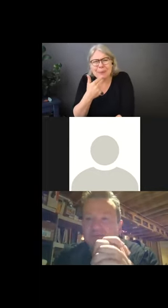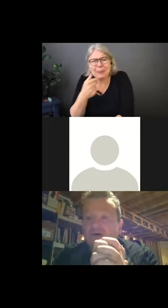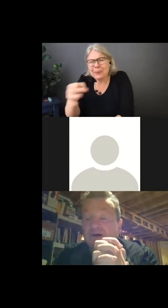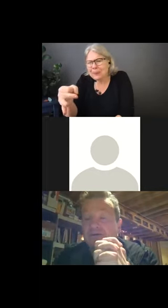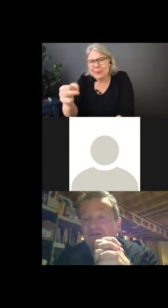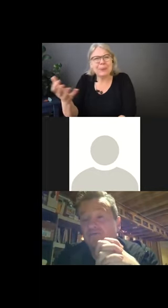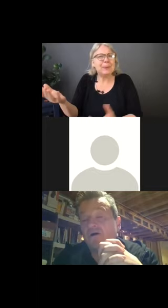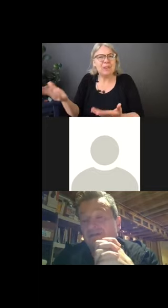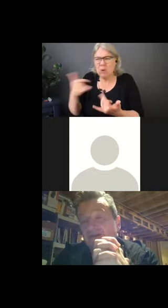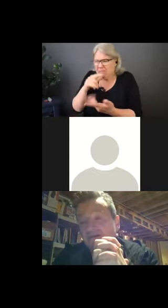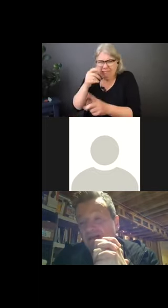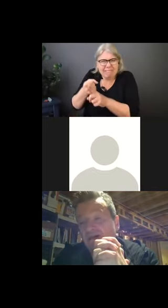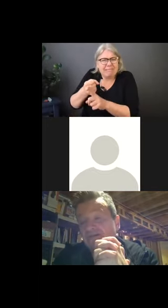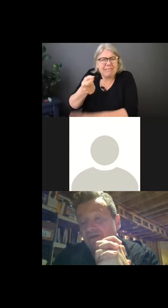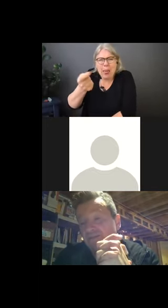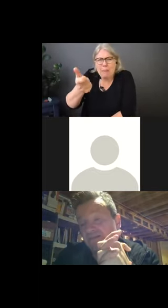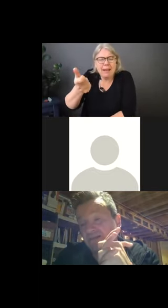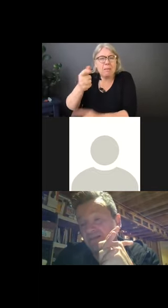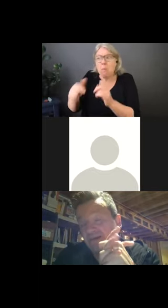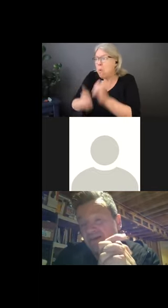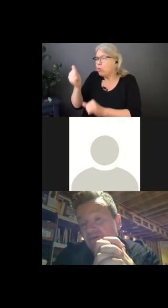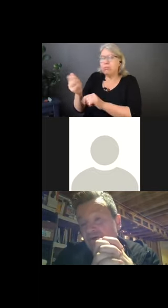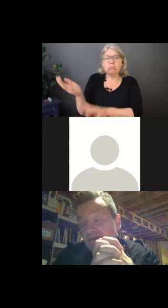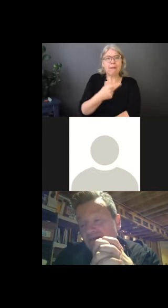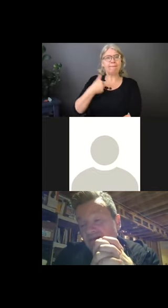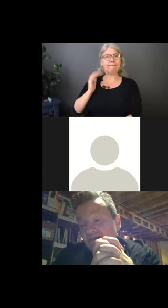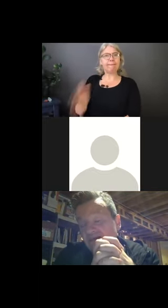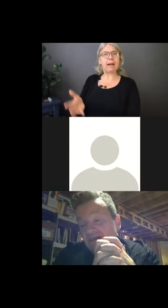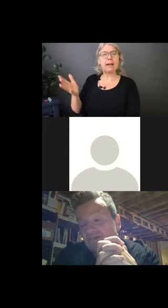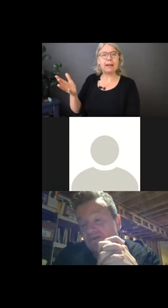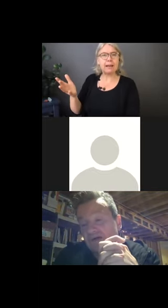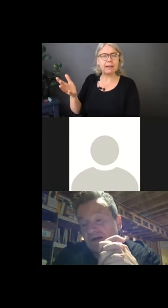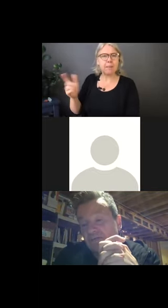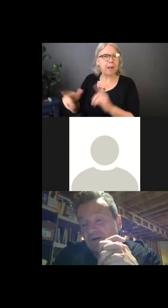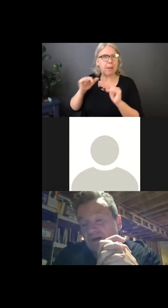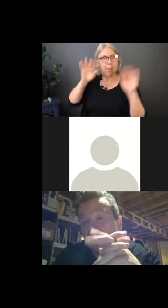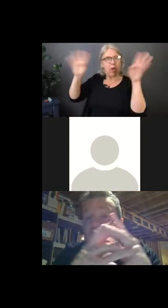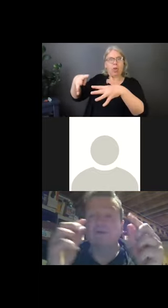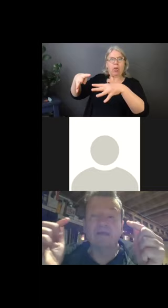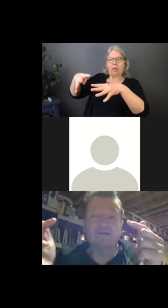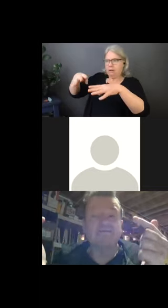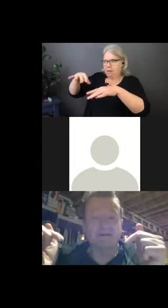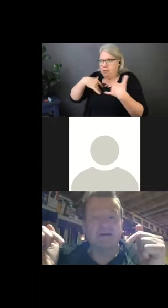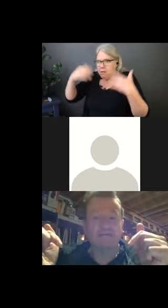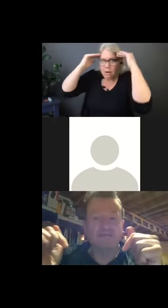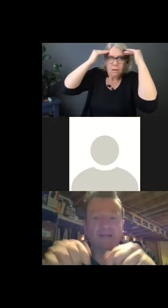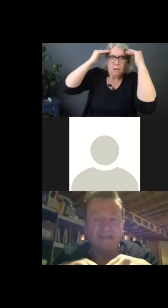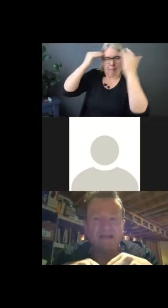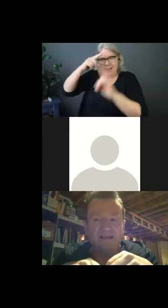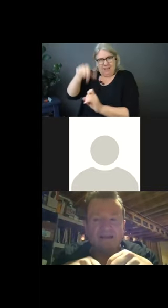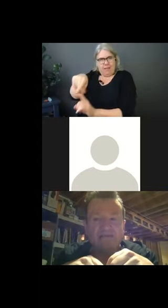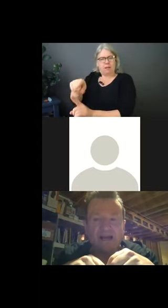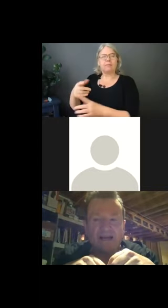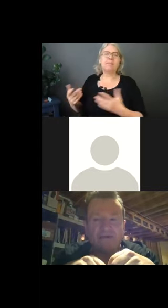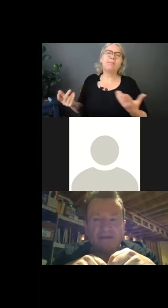80% more about the wrong things in our lives and 20% about the good things. So, um, I'm, just want to make sure I verify before I